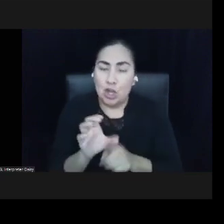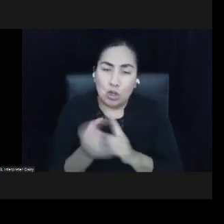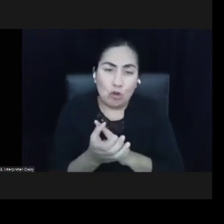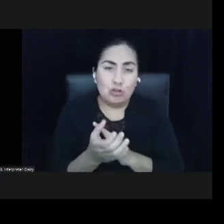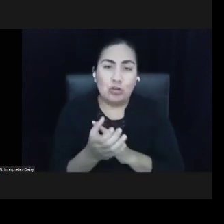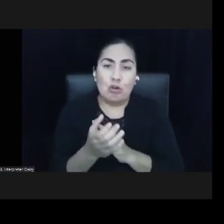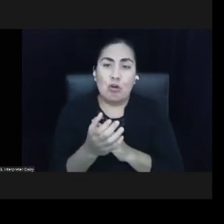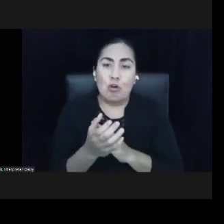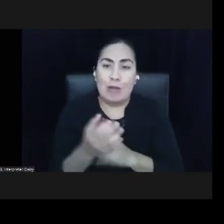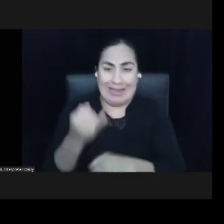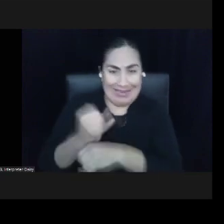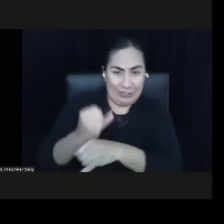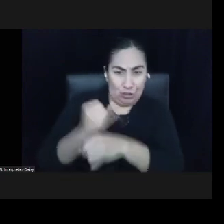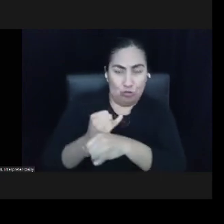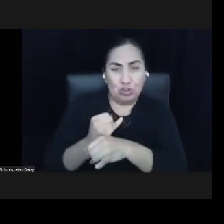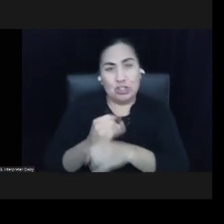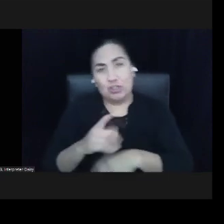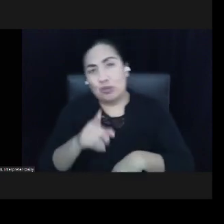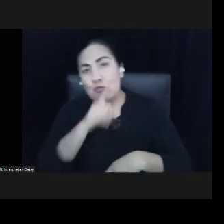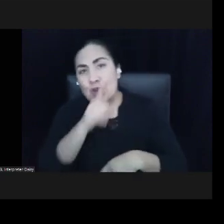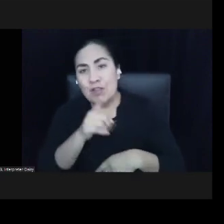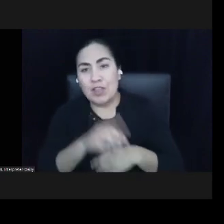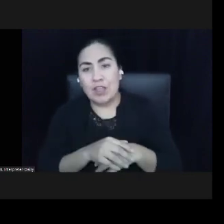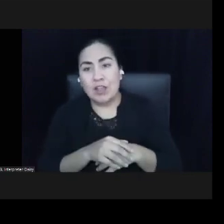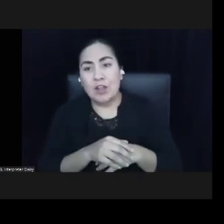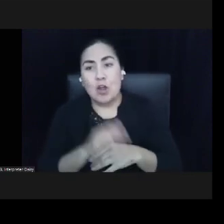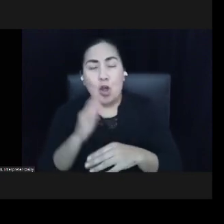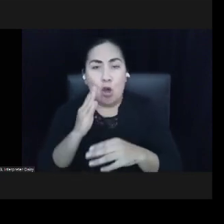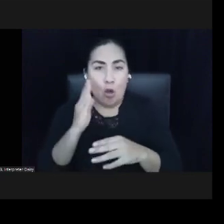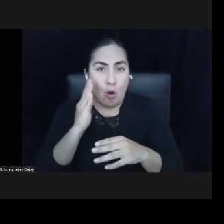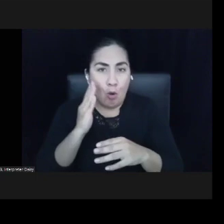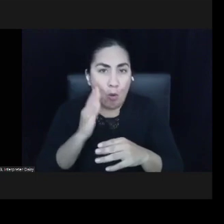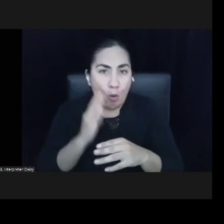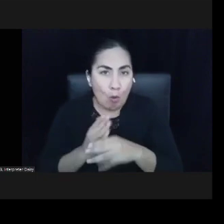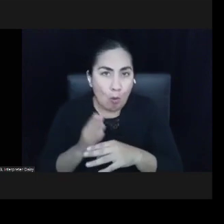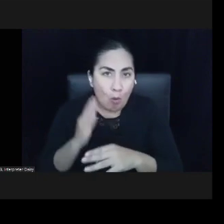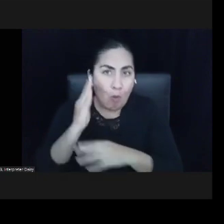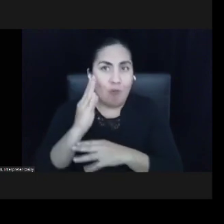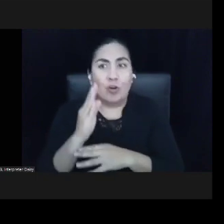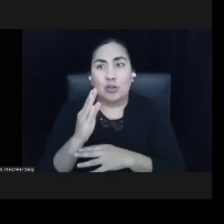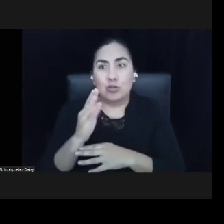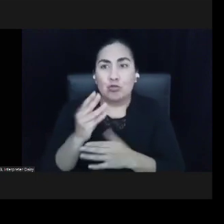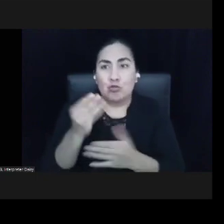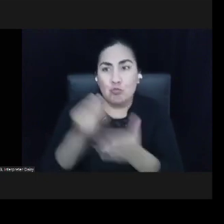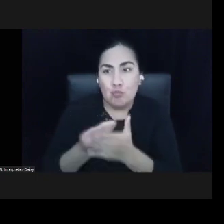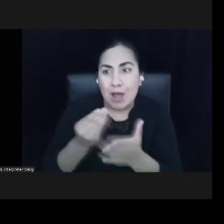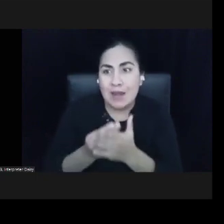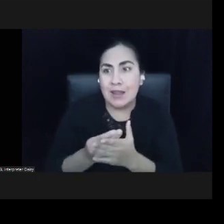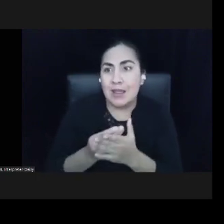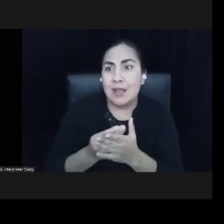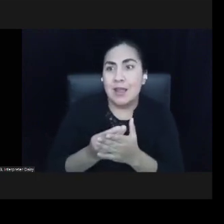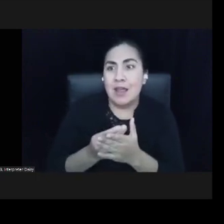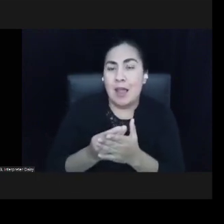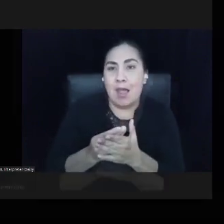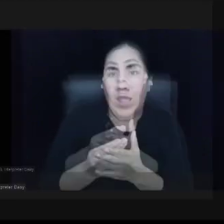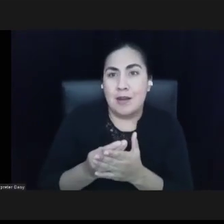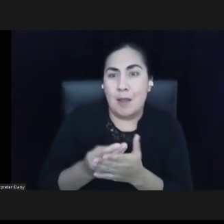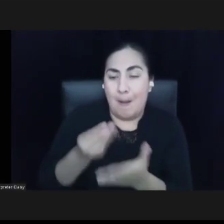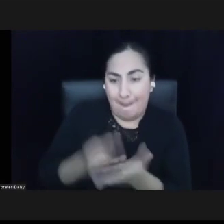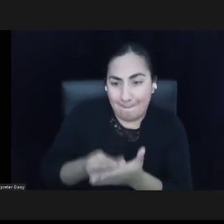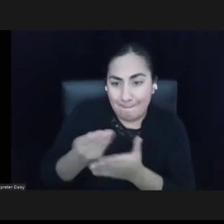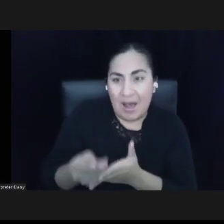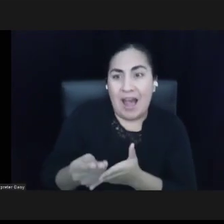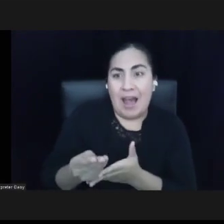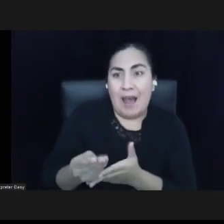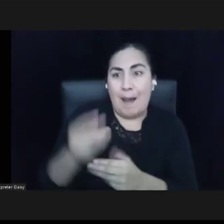really overextend themselves to raise money to buy buildings in neighborhoods they've largely been pushed out of by displacement